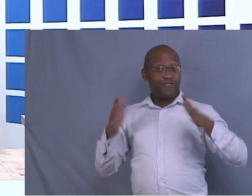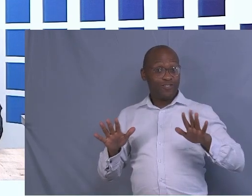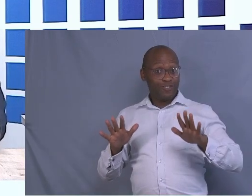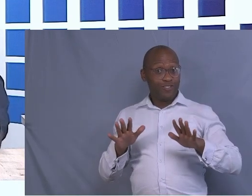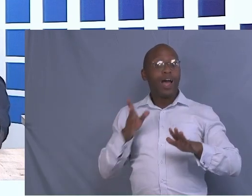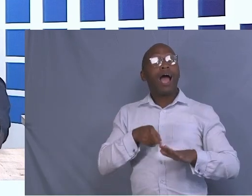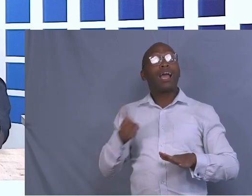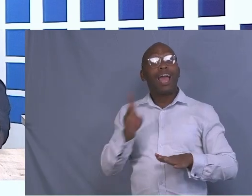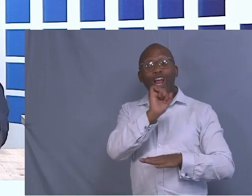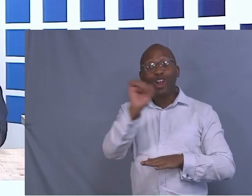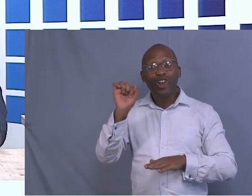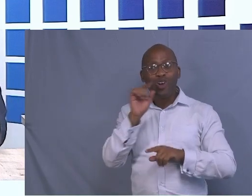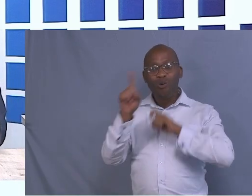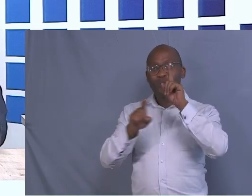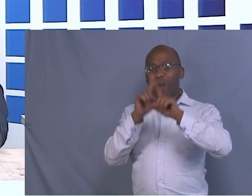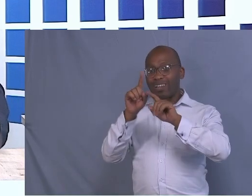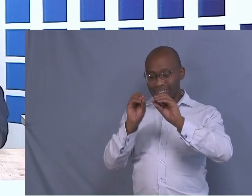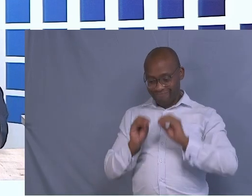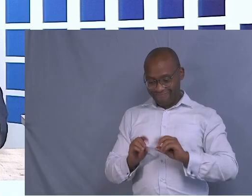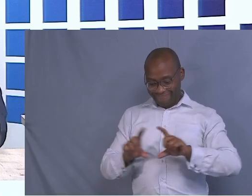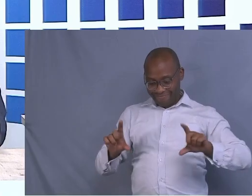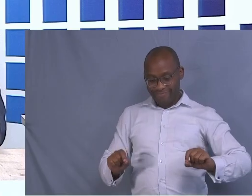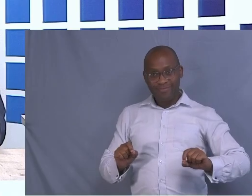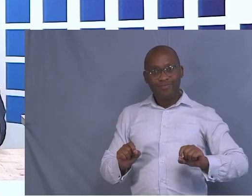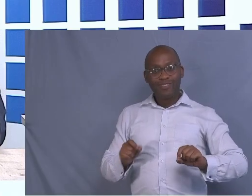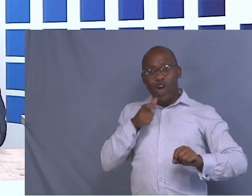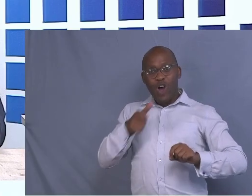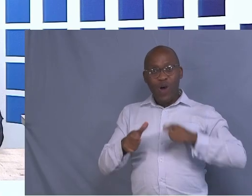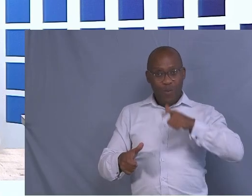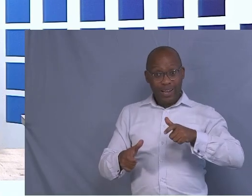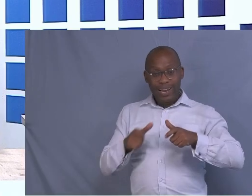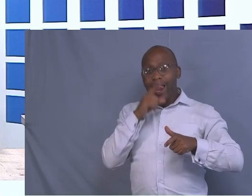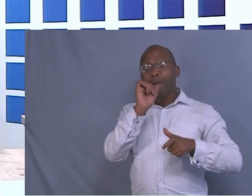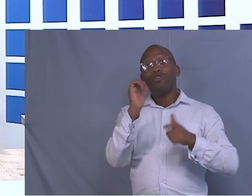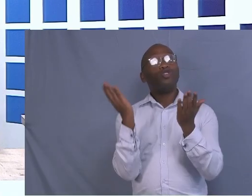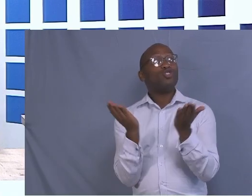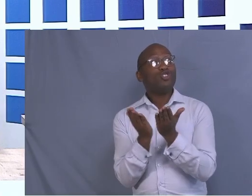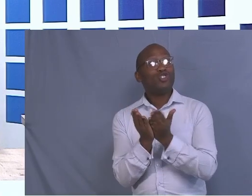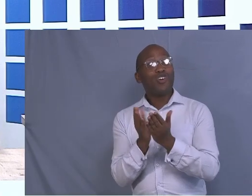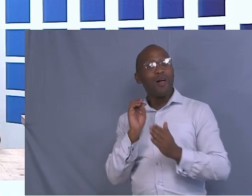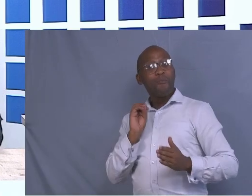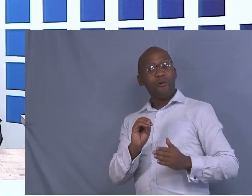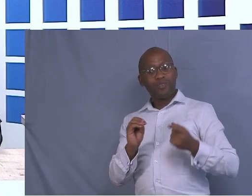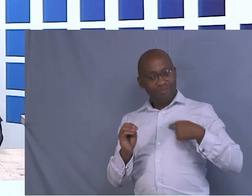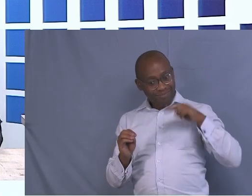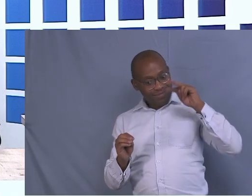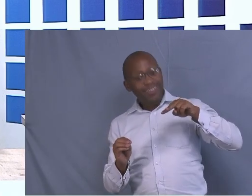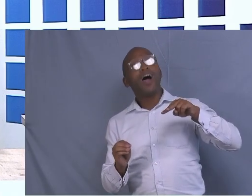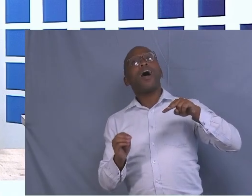comment section. Do not forget to leave the name of your school so we can give shout-outs.